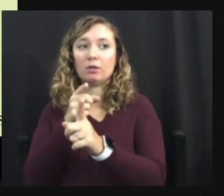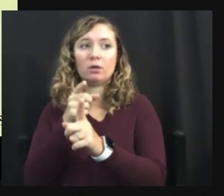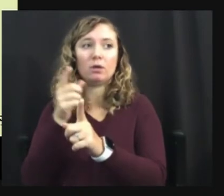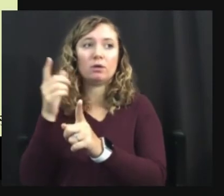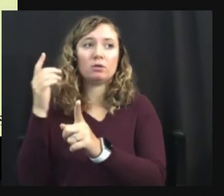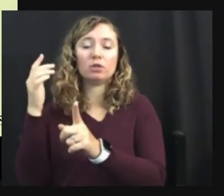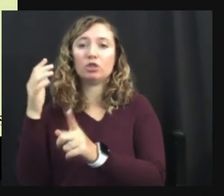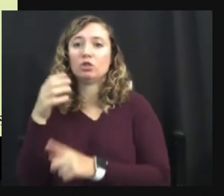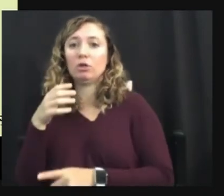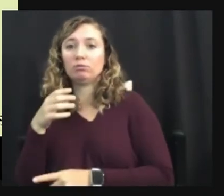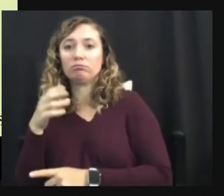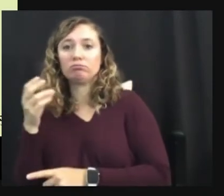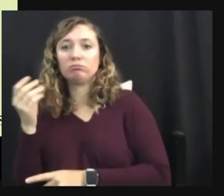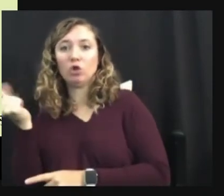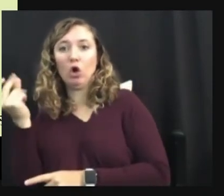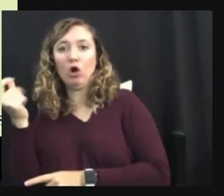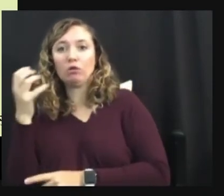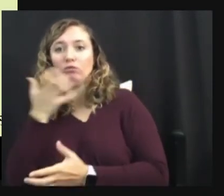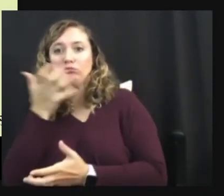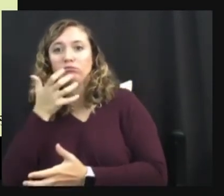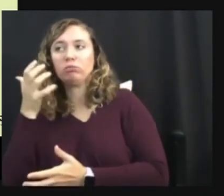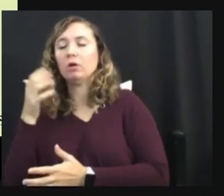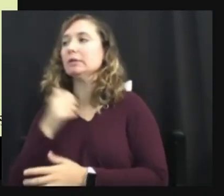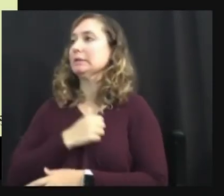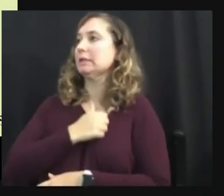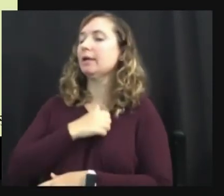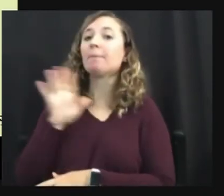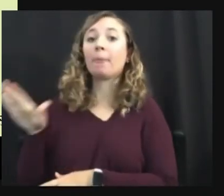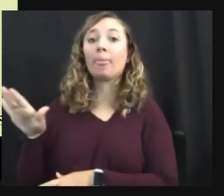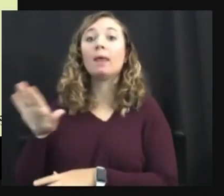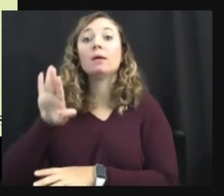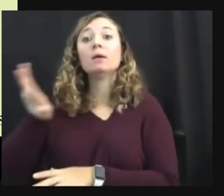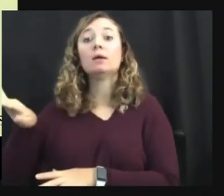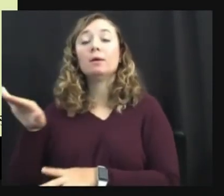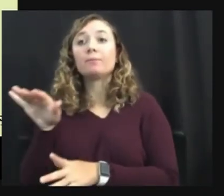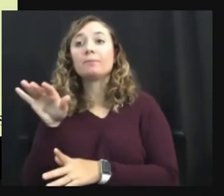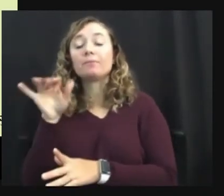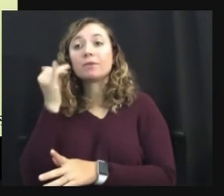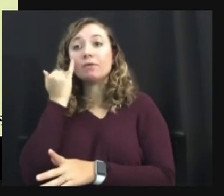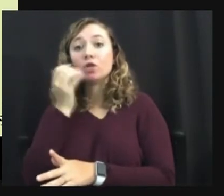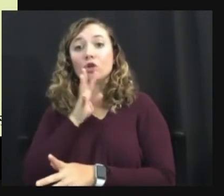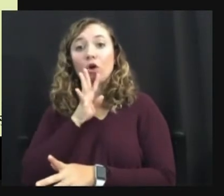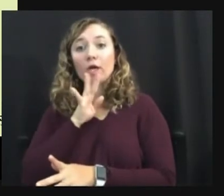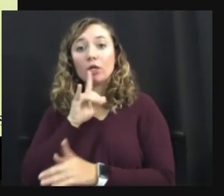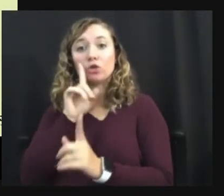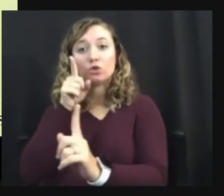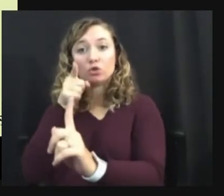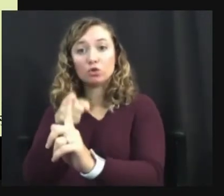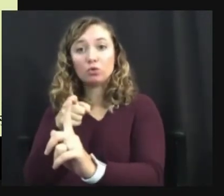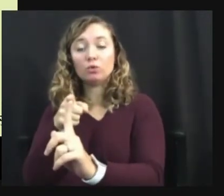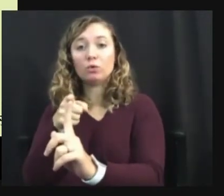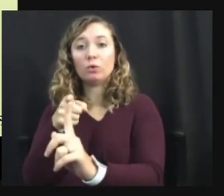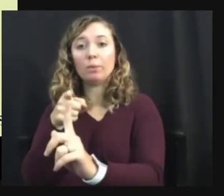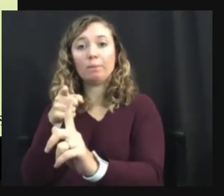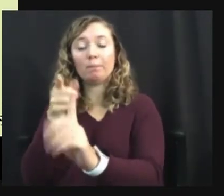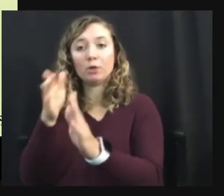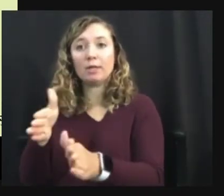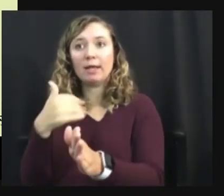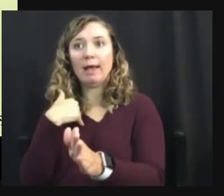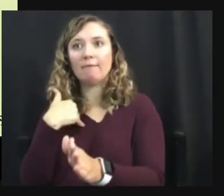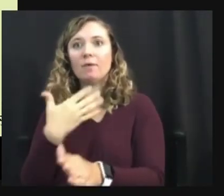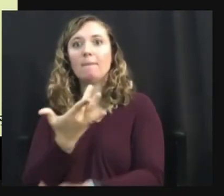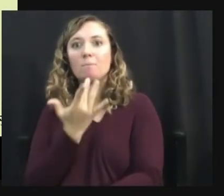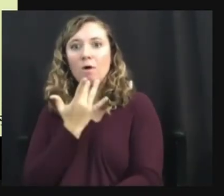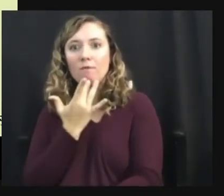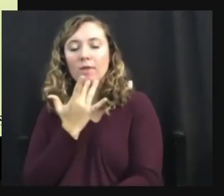about the dogs, um, and that person has, um, a specific stated preference, like they want